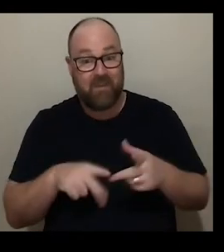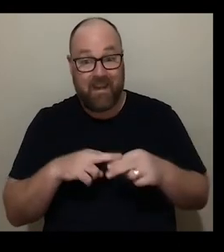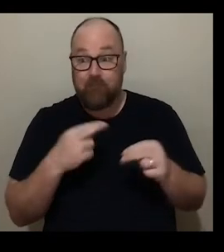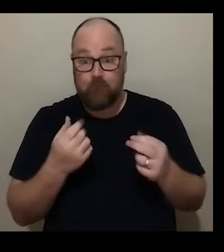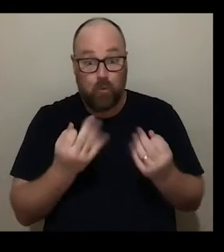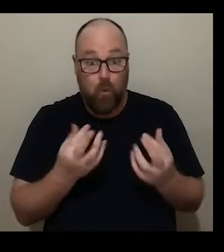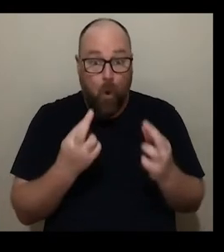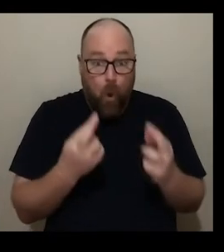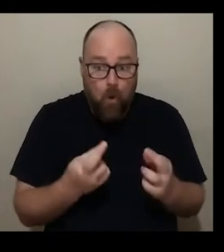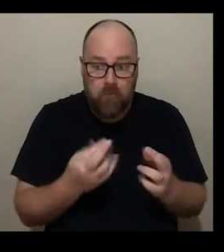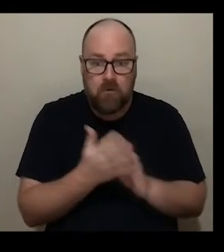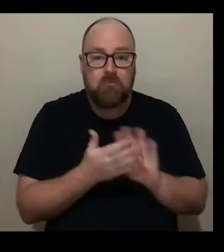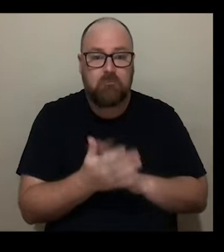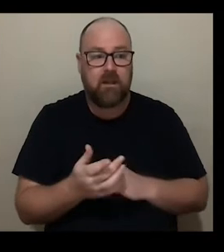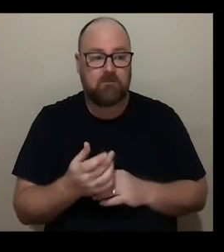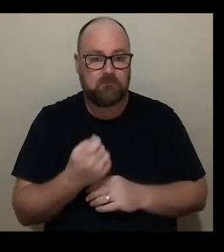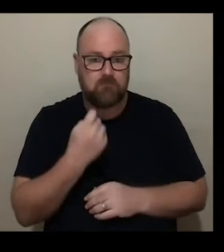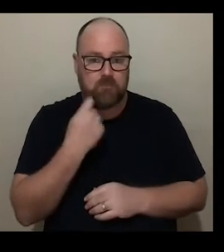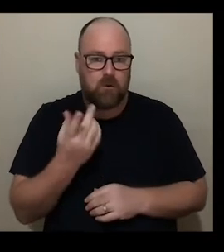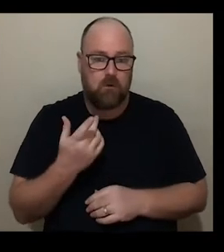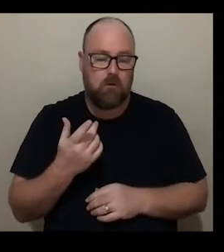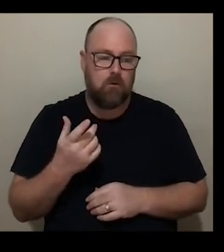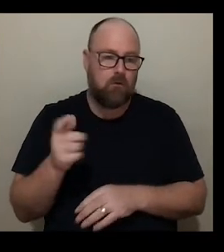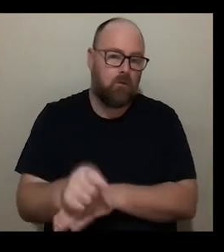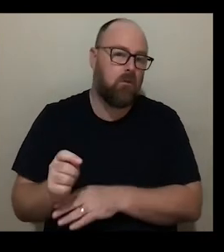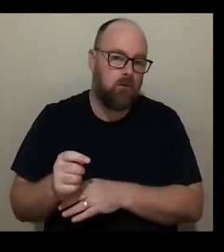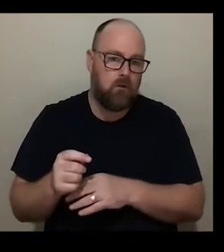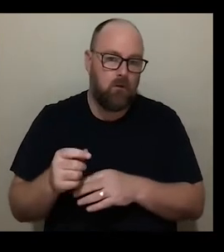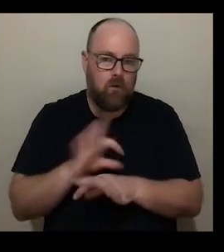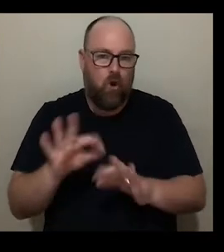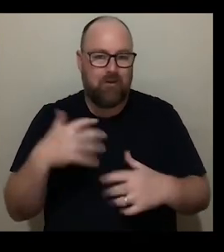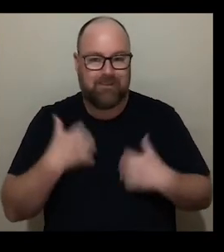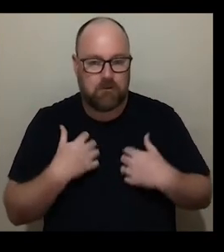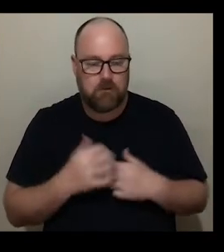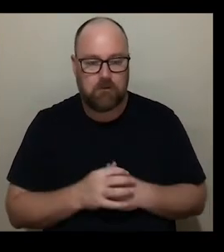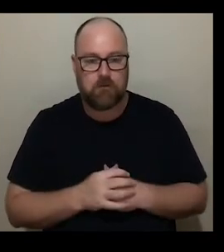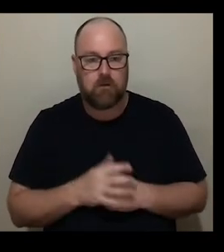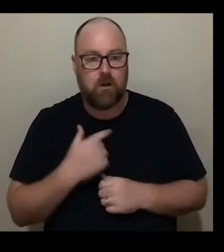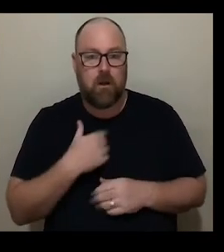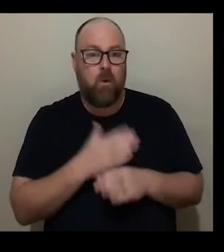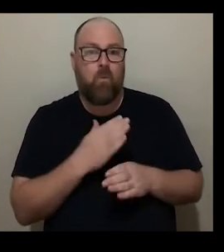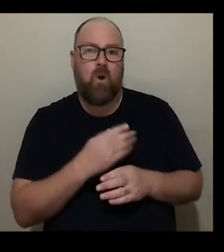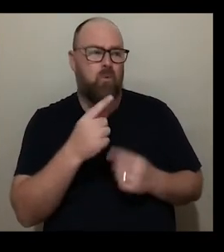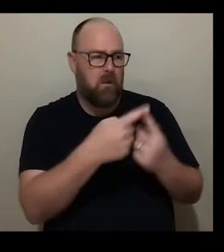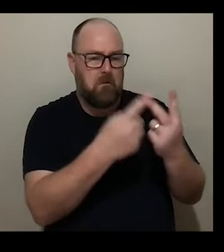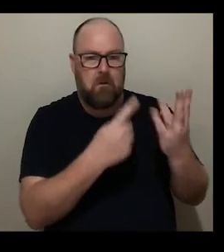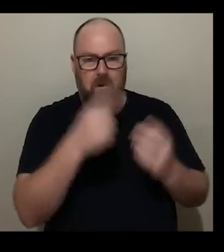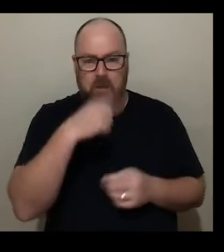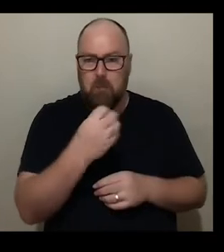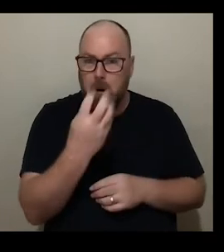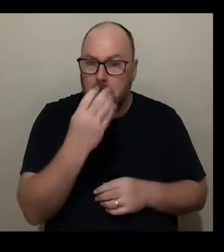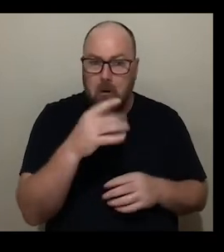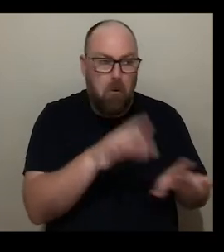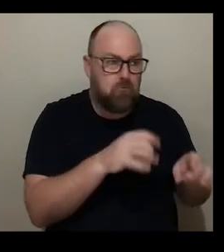up tomorrow and through that I've been able to work with wonderful Jeremy Hawkes in Australia and Su Fung in Hong Kong